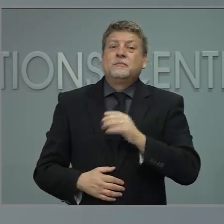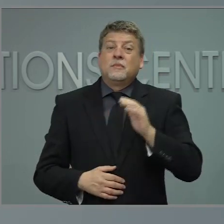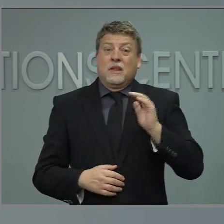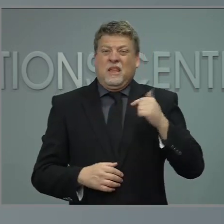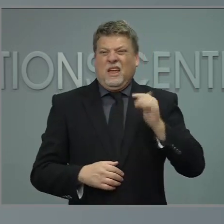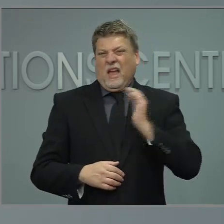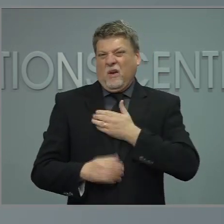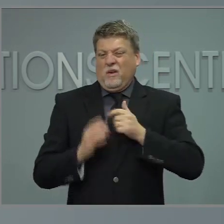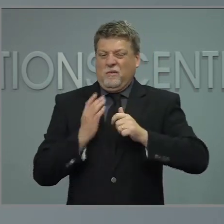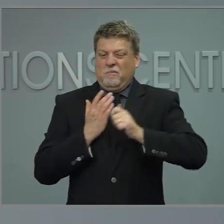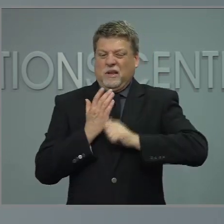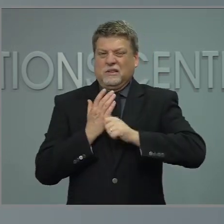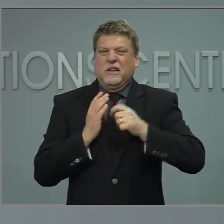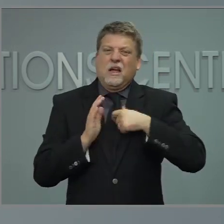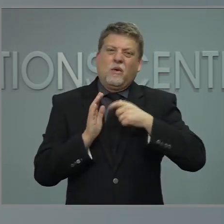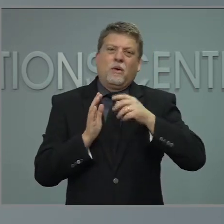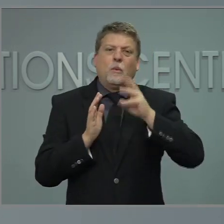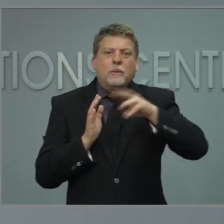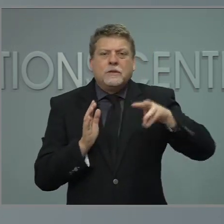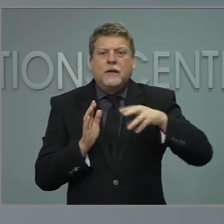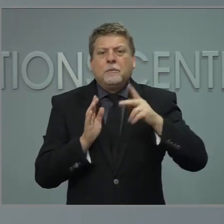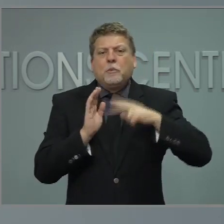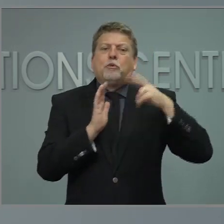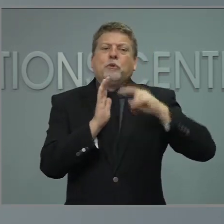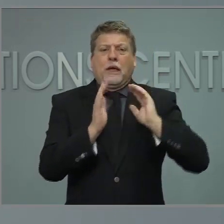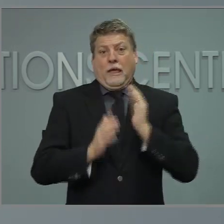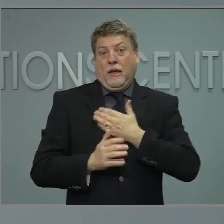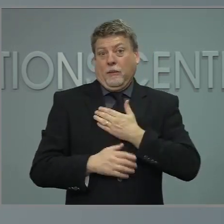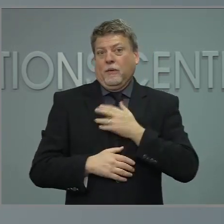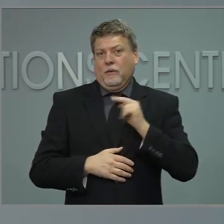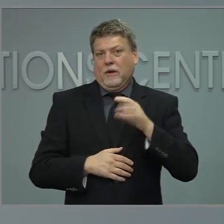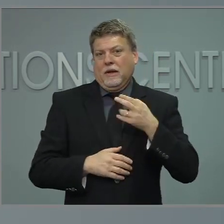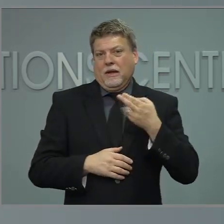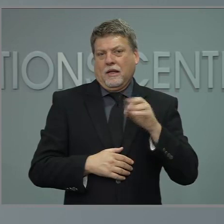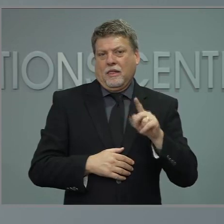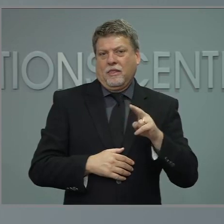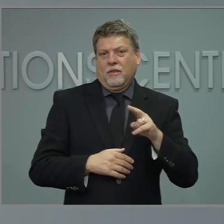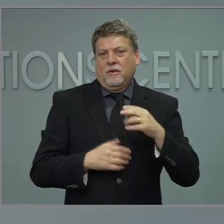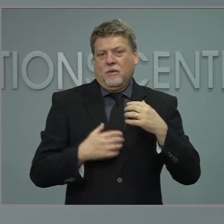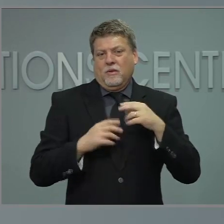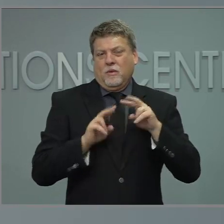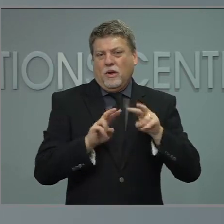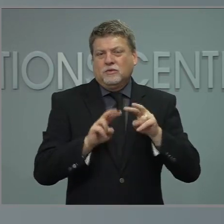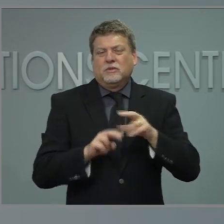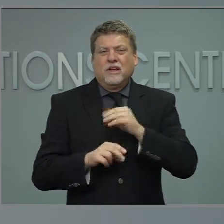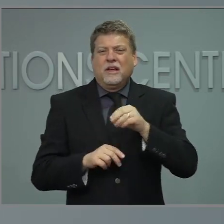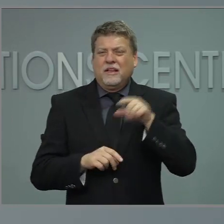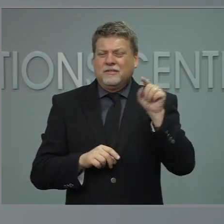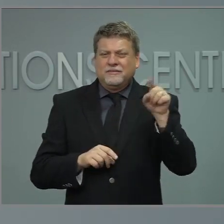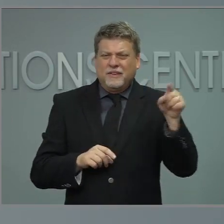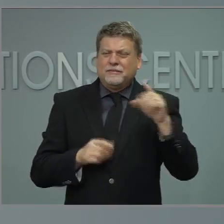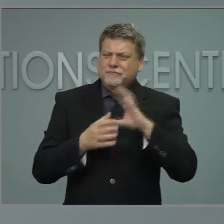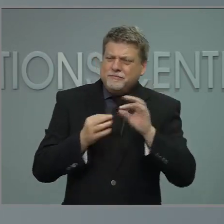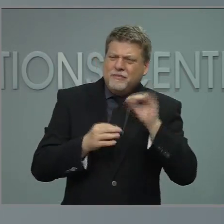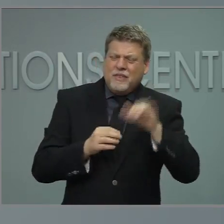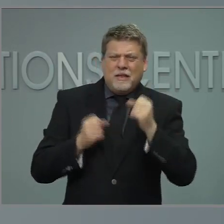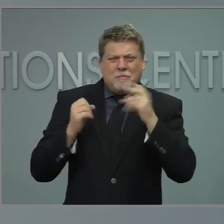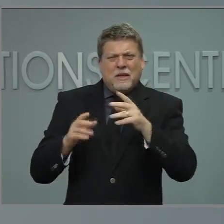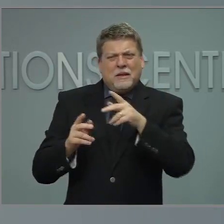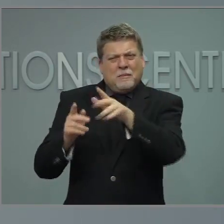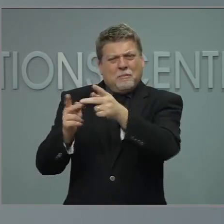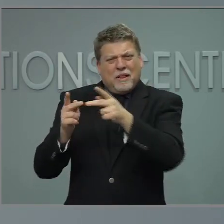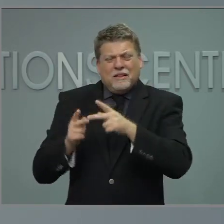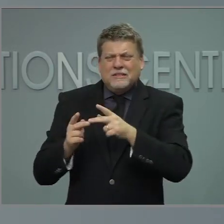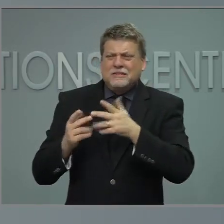there are starting to be places where local officials are having difficulty filling vaccine appointments. Are you